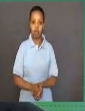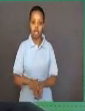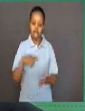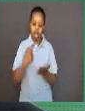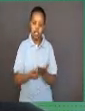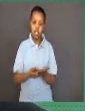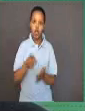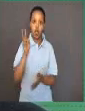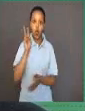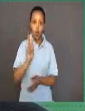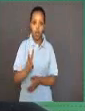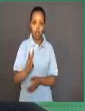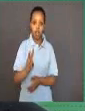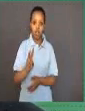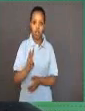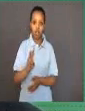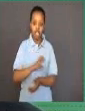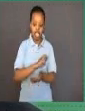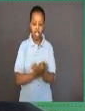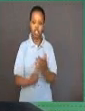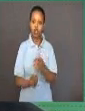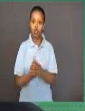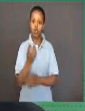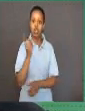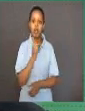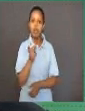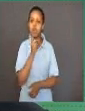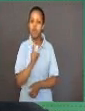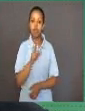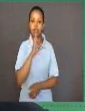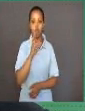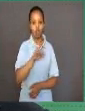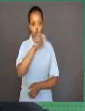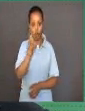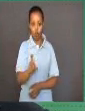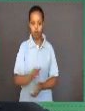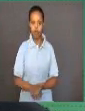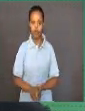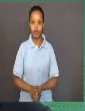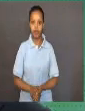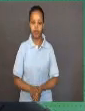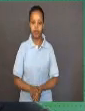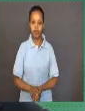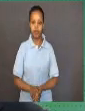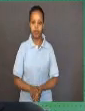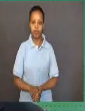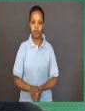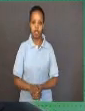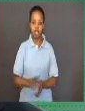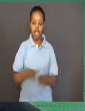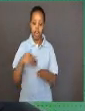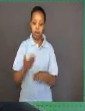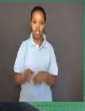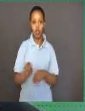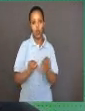the two sources of energy mentioned earlier? For our next